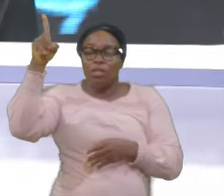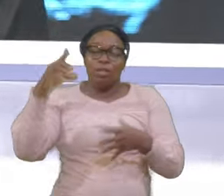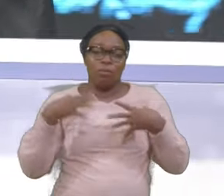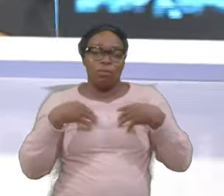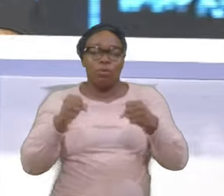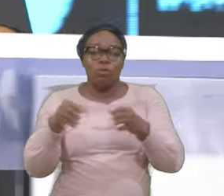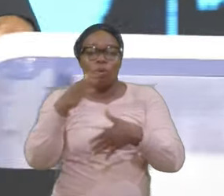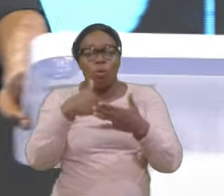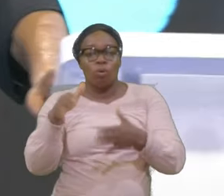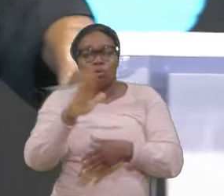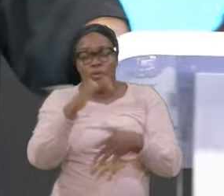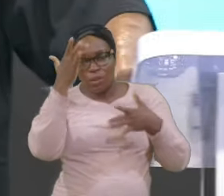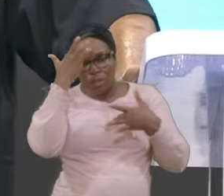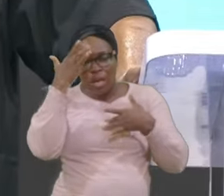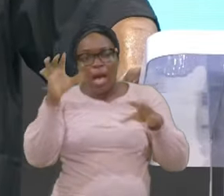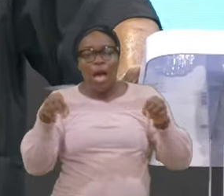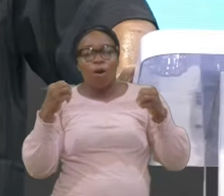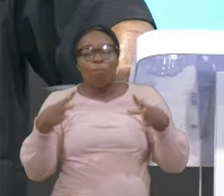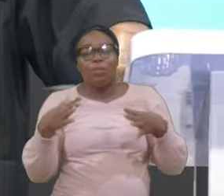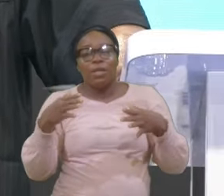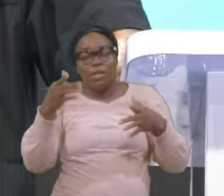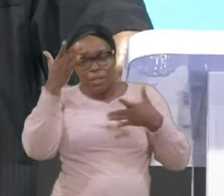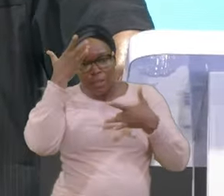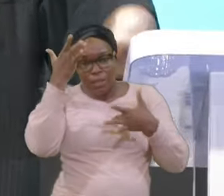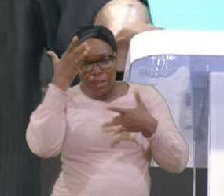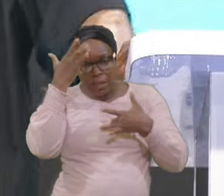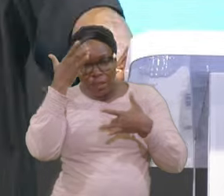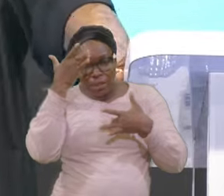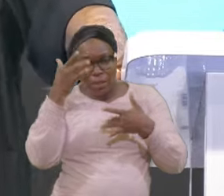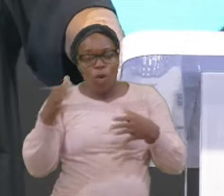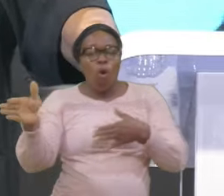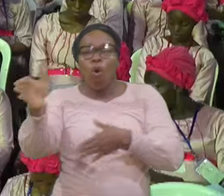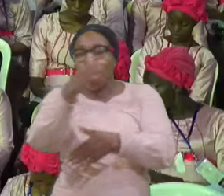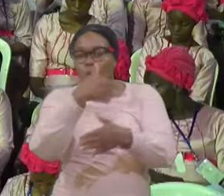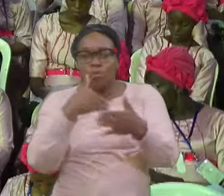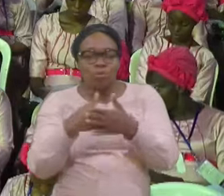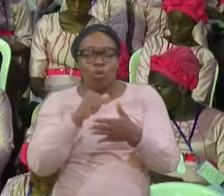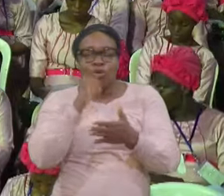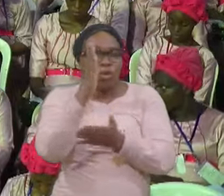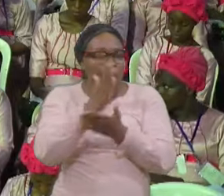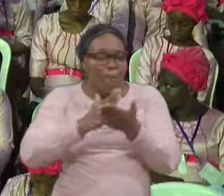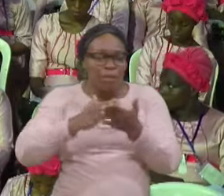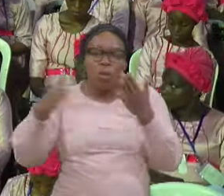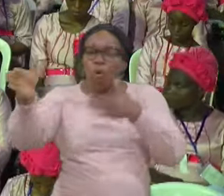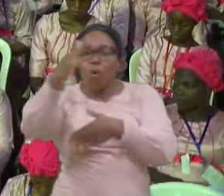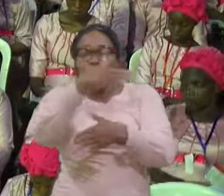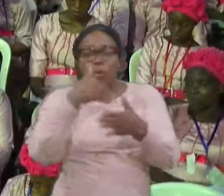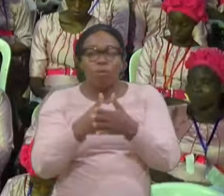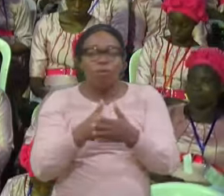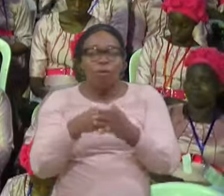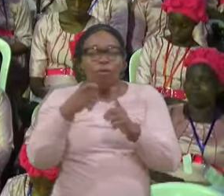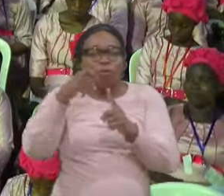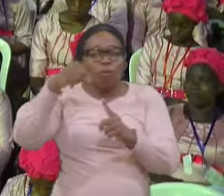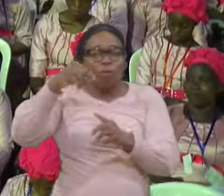How many diseases Will God Heal from you Everything All From the top Of your head To the